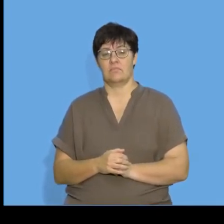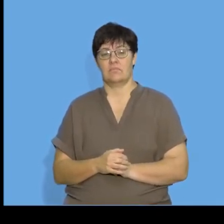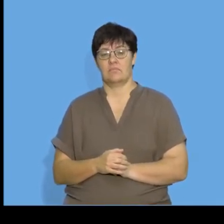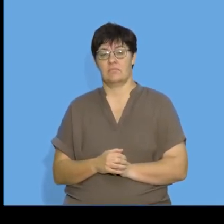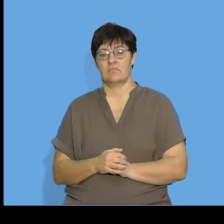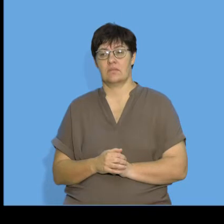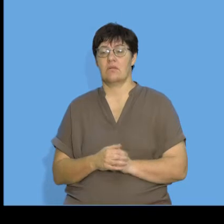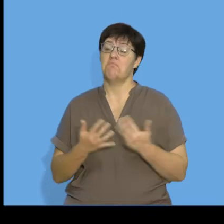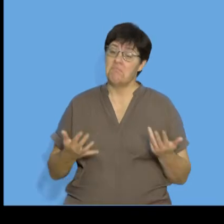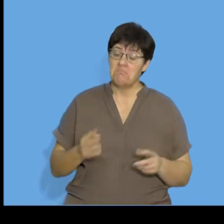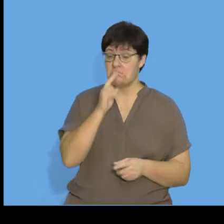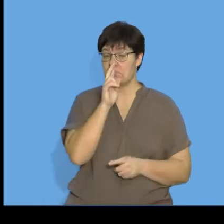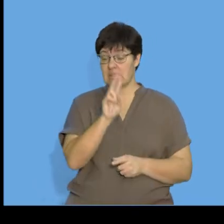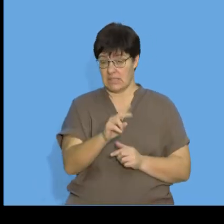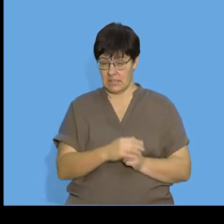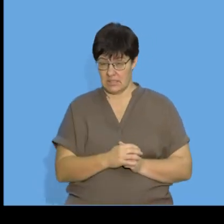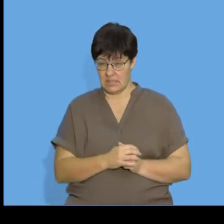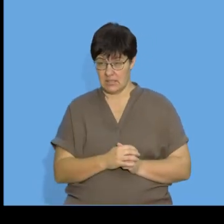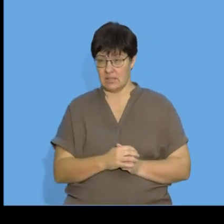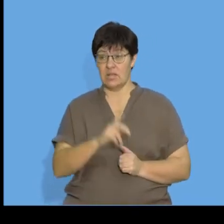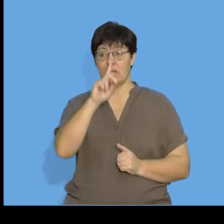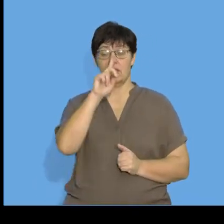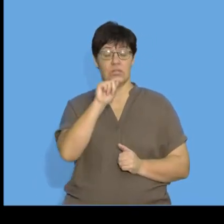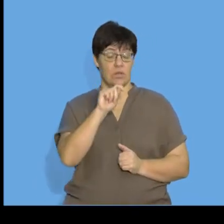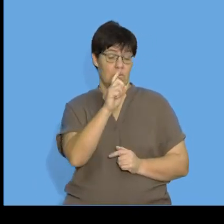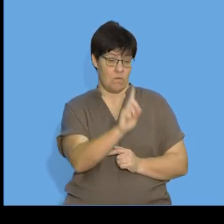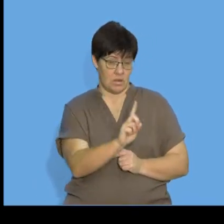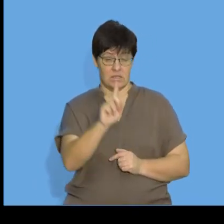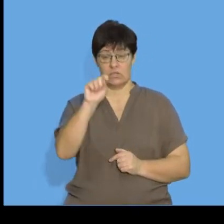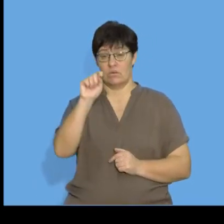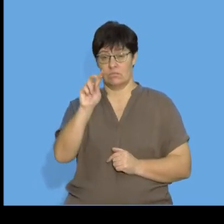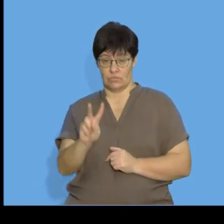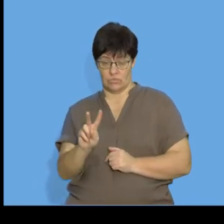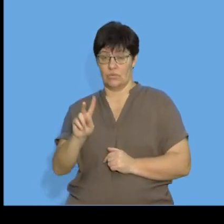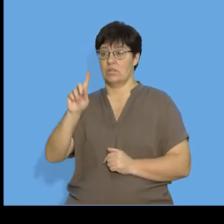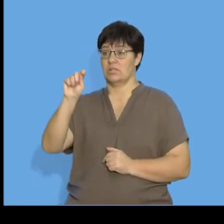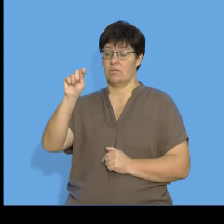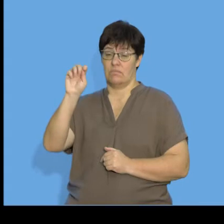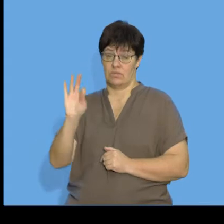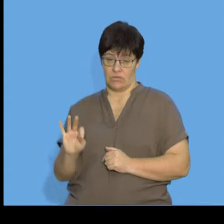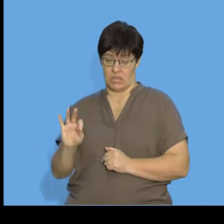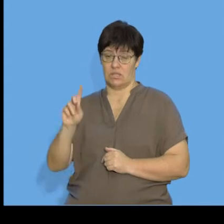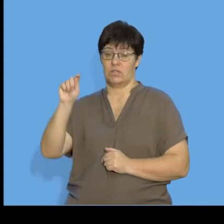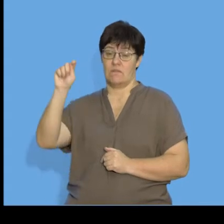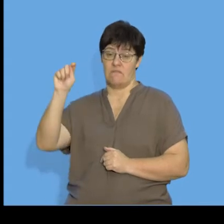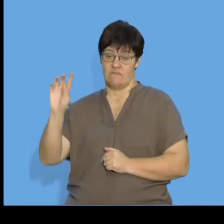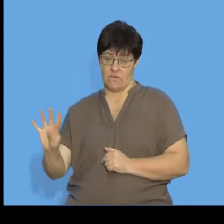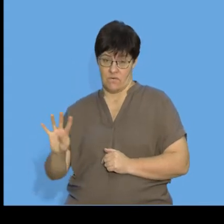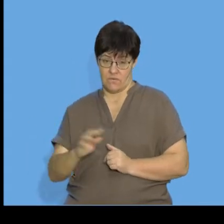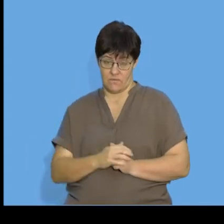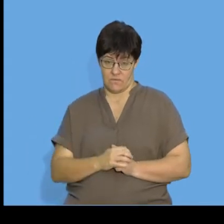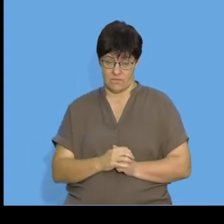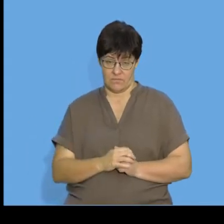We can see that we've got term one, term two, term three, term